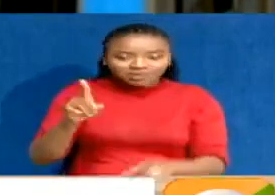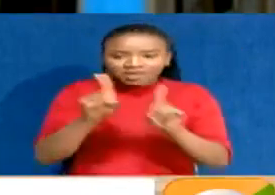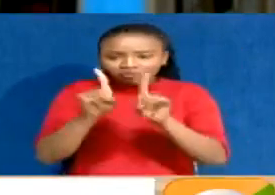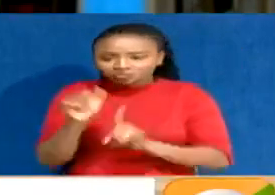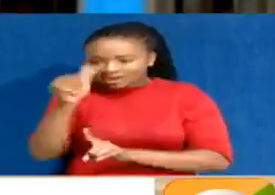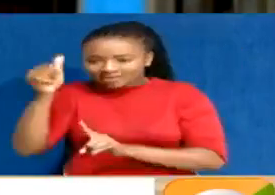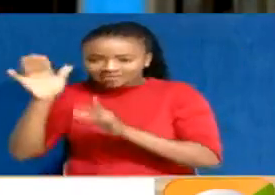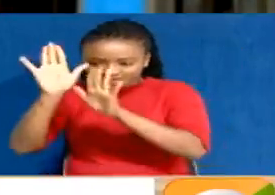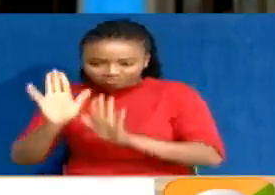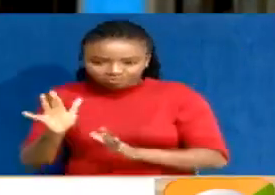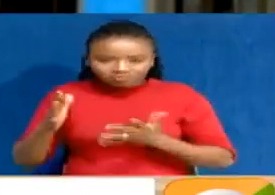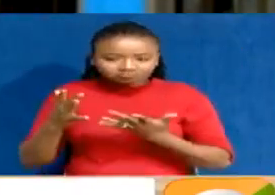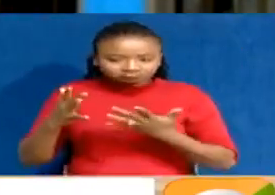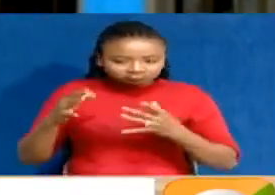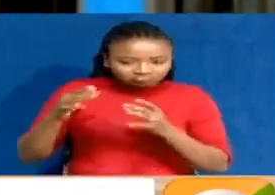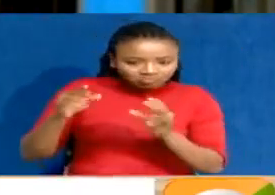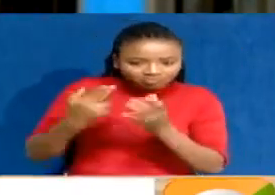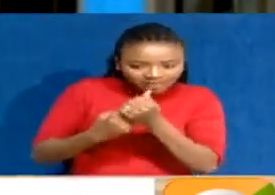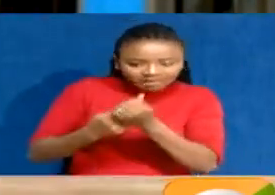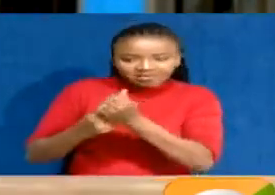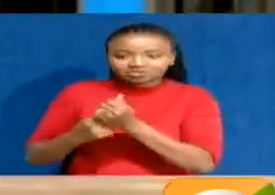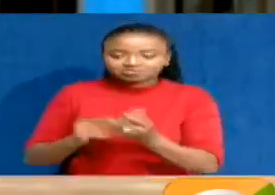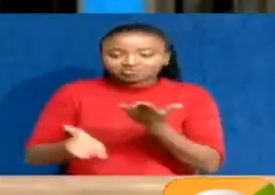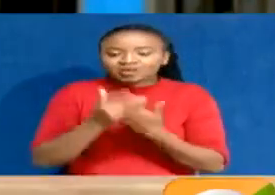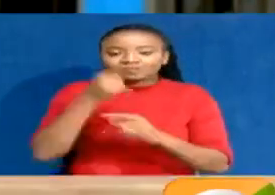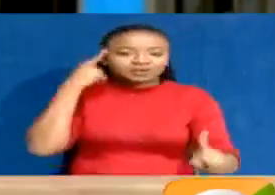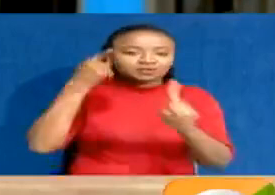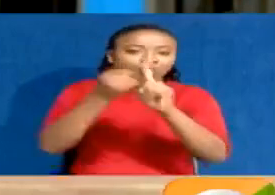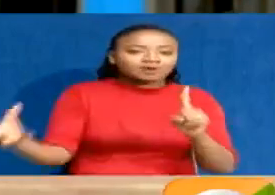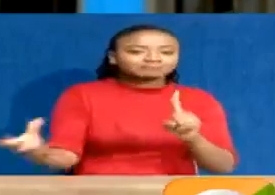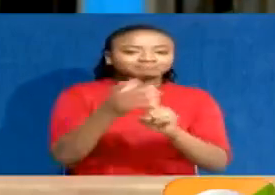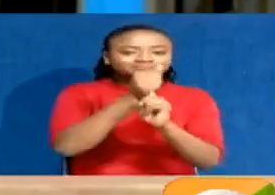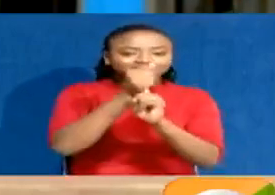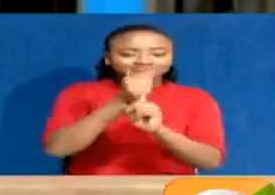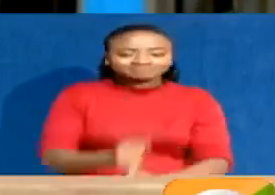to make this dream a reality. Raquel Mui Gai, Citizen TV, in Okada, Nigeria.